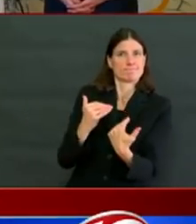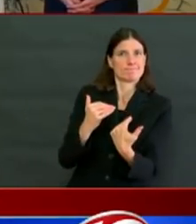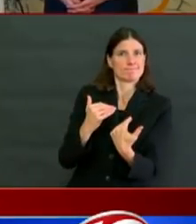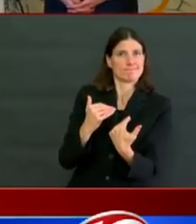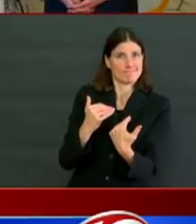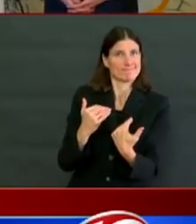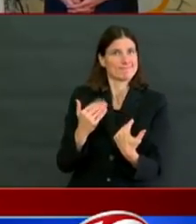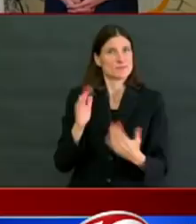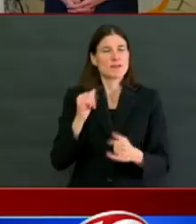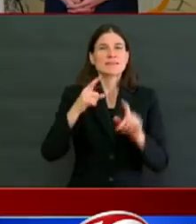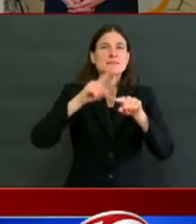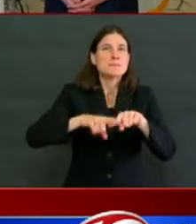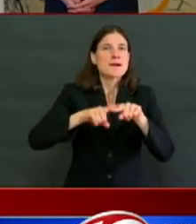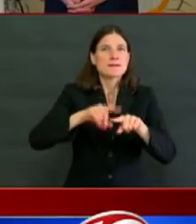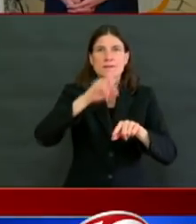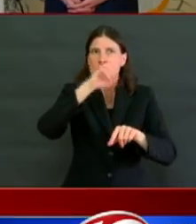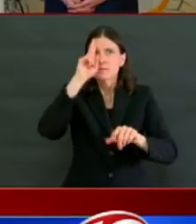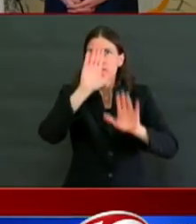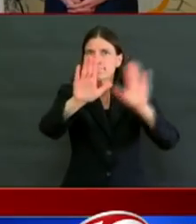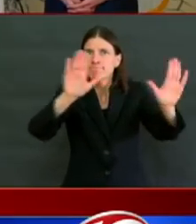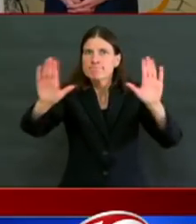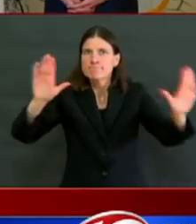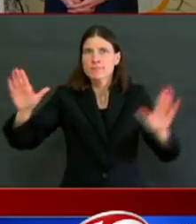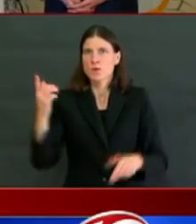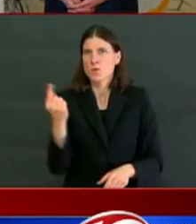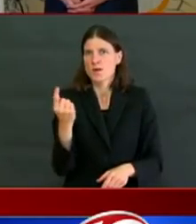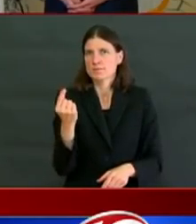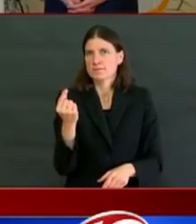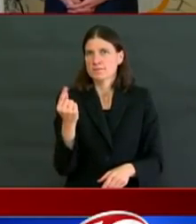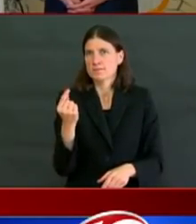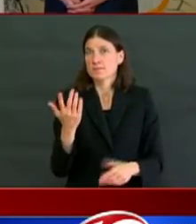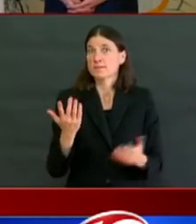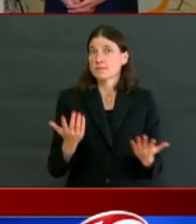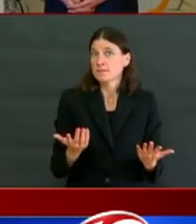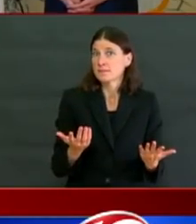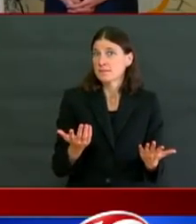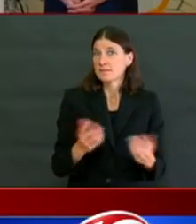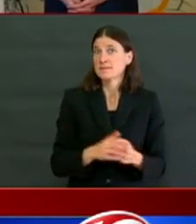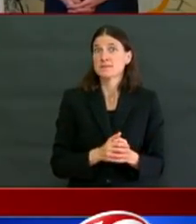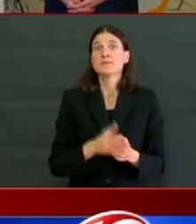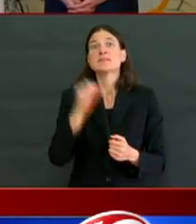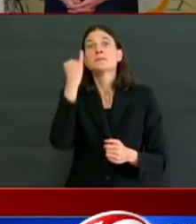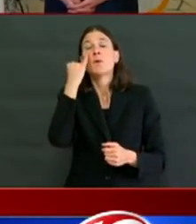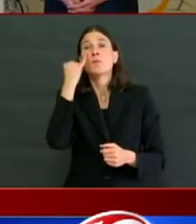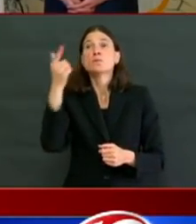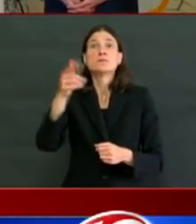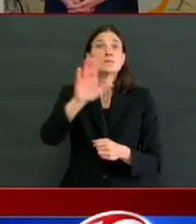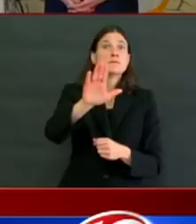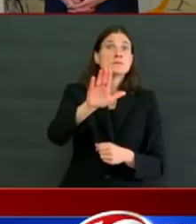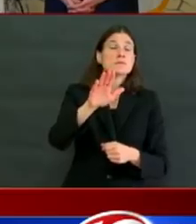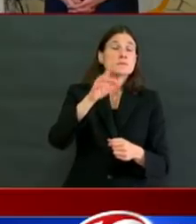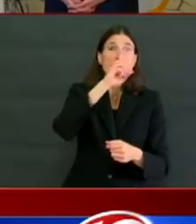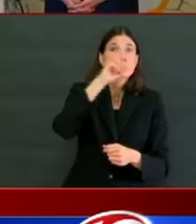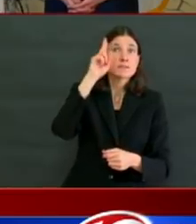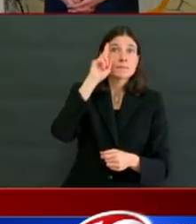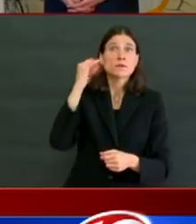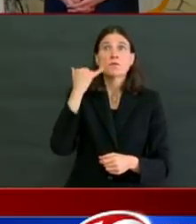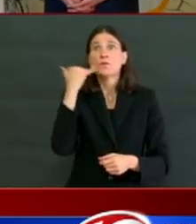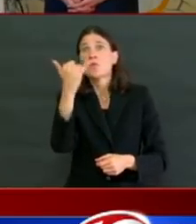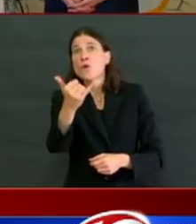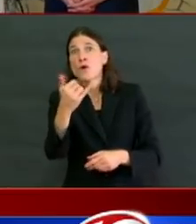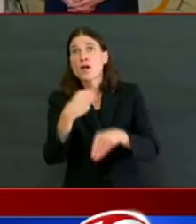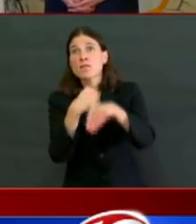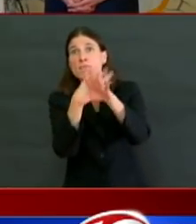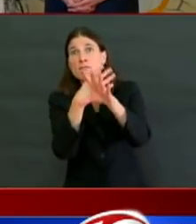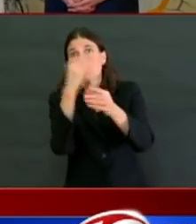hearing from the hospital about rescheduling procedures, I want you to have confidence to know it is safe and you should go and get the health